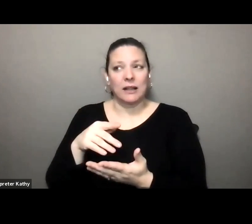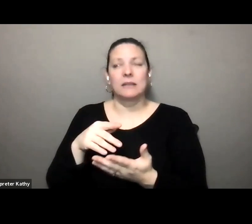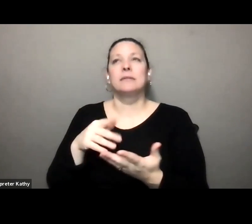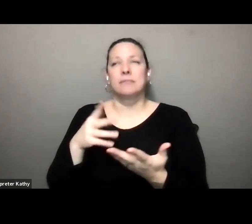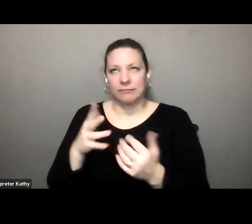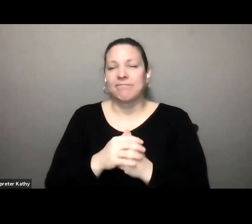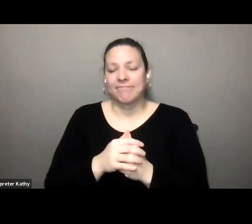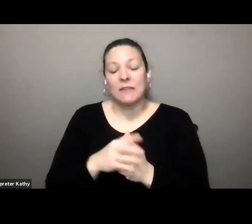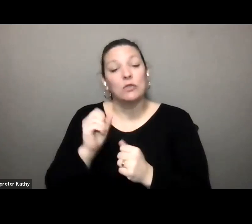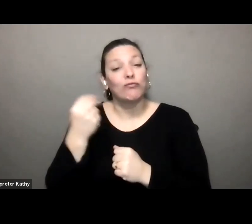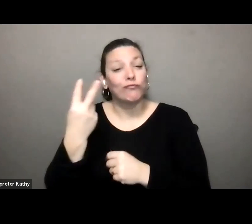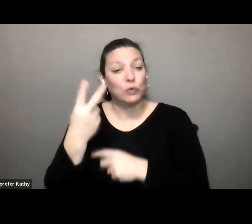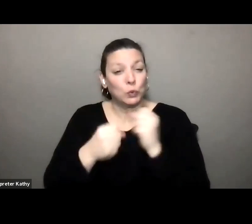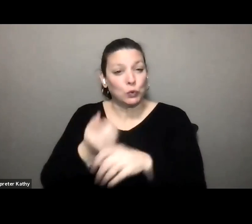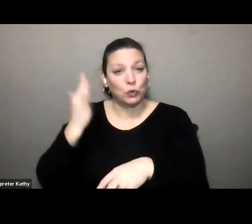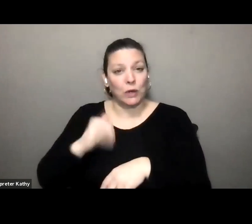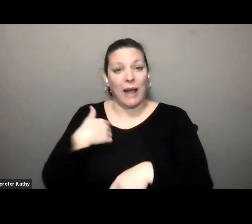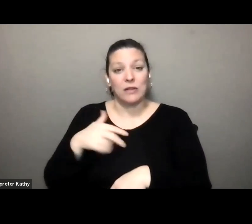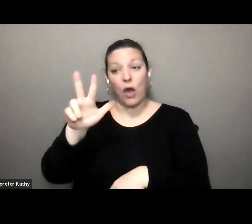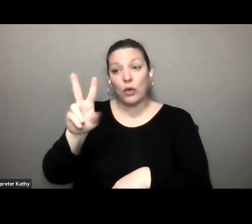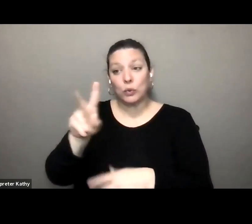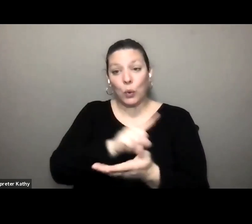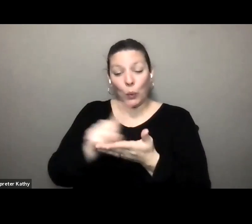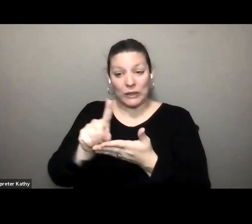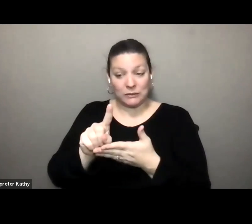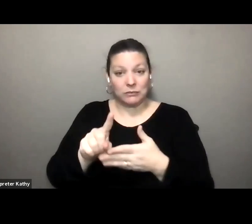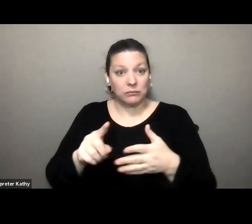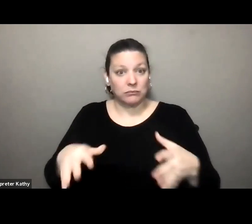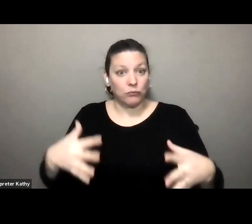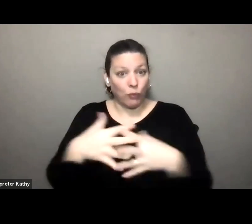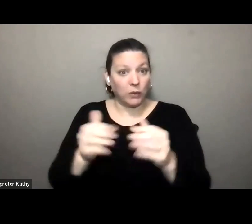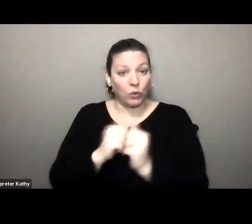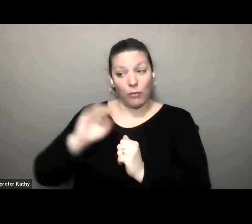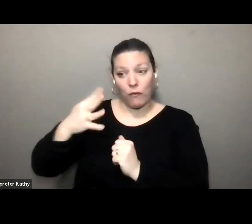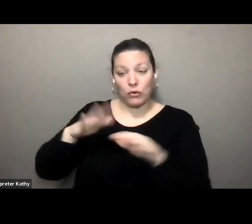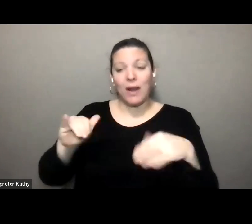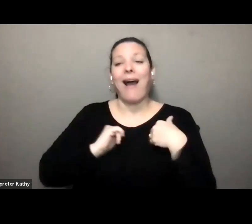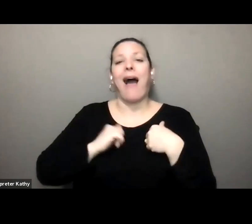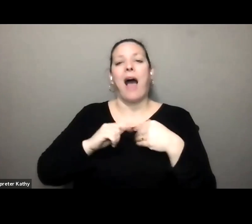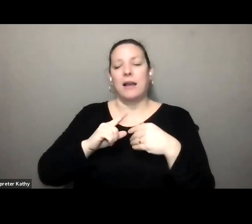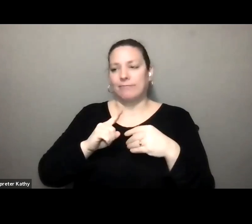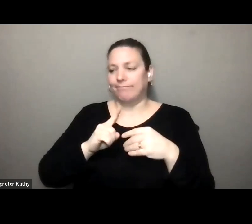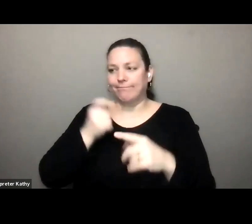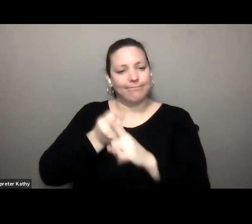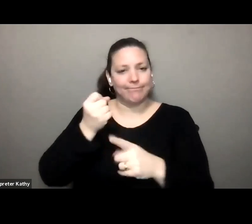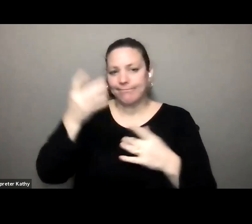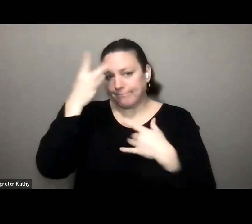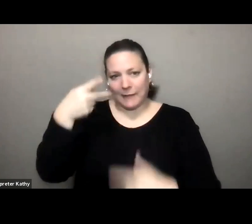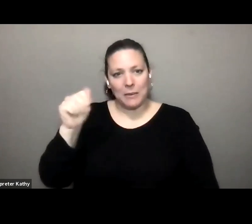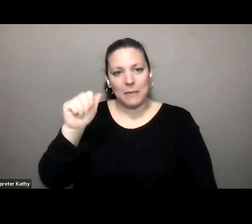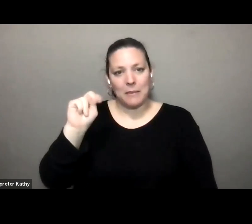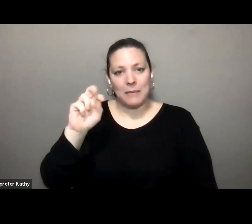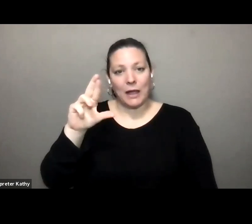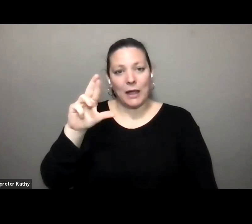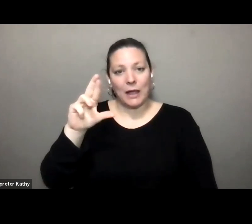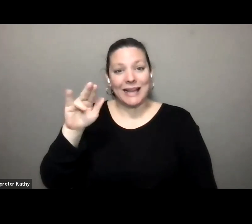ago um when i was 32 weeks pregnant for my fourth child i developed pancreatitis it's only happened to four women in the